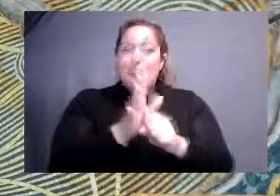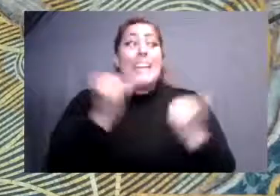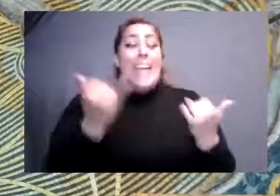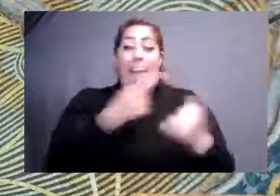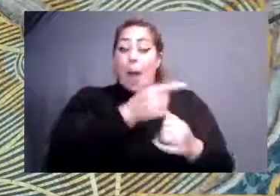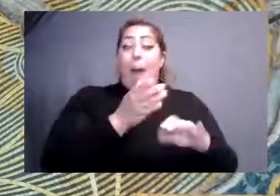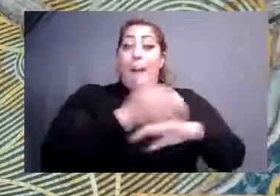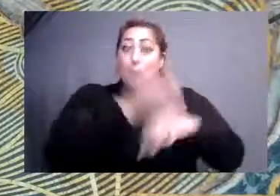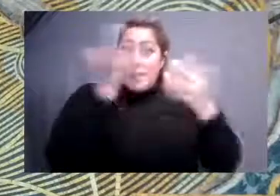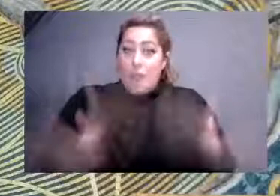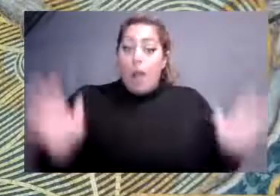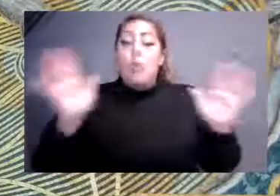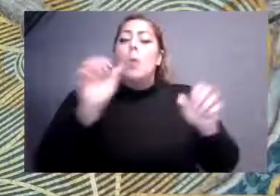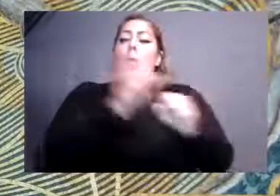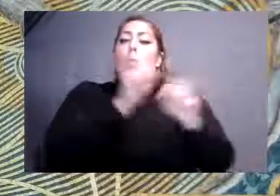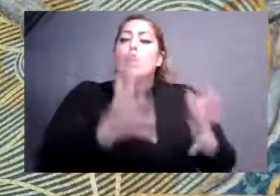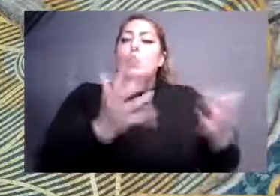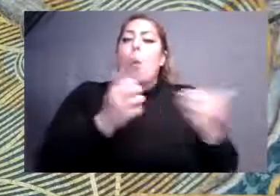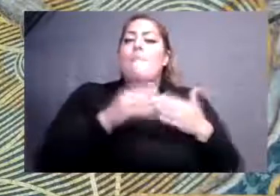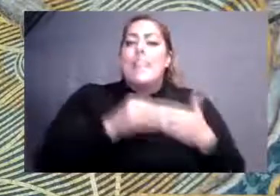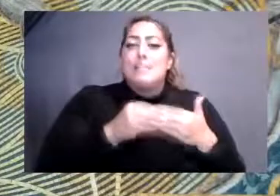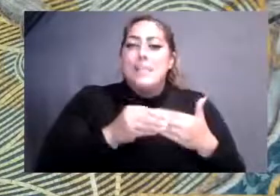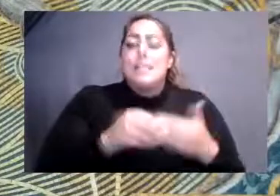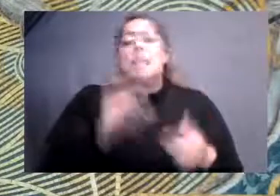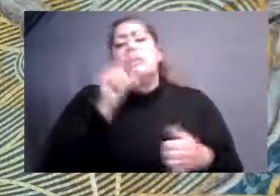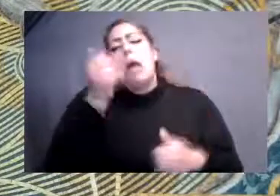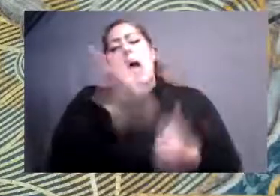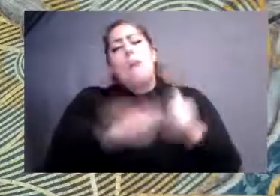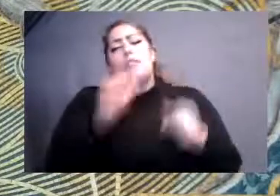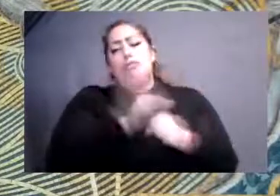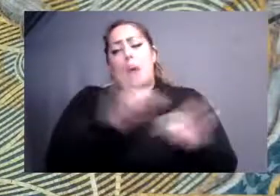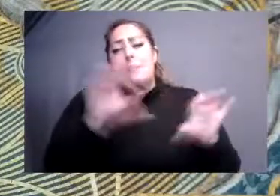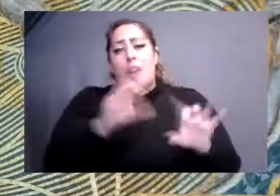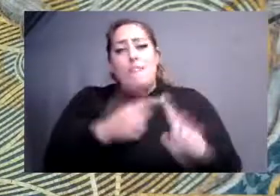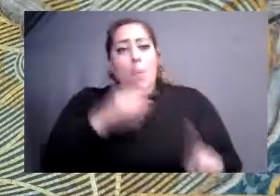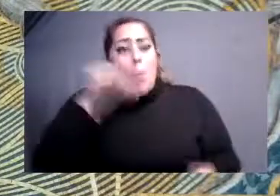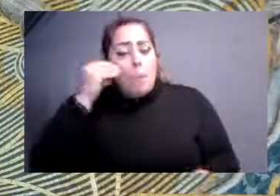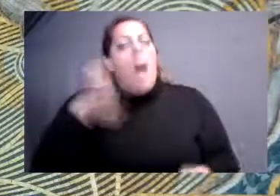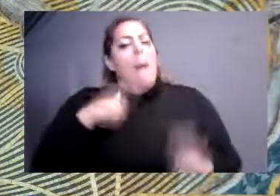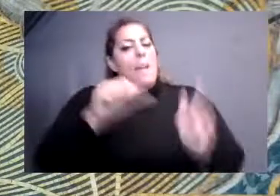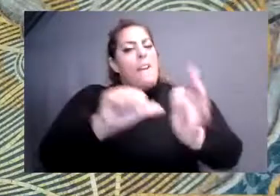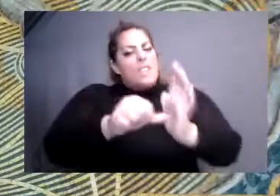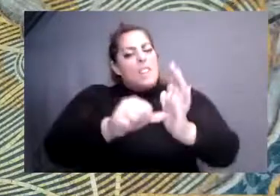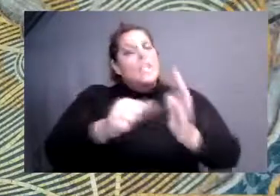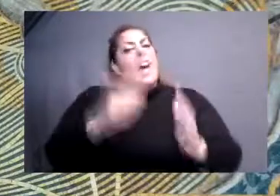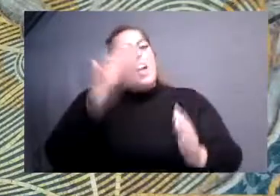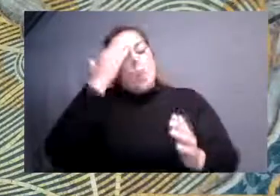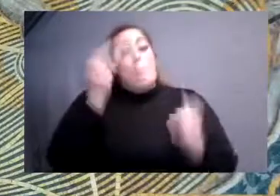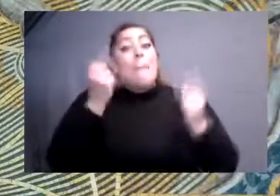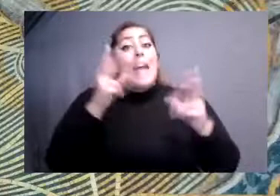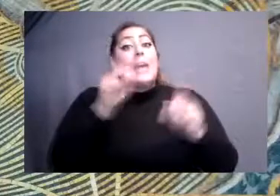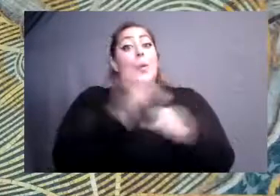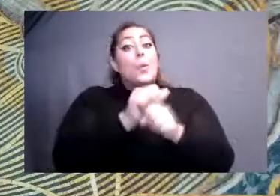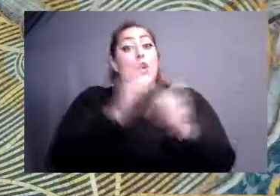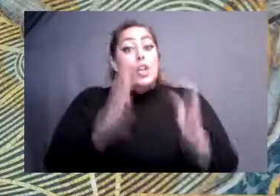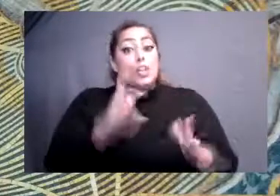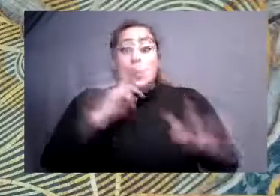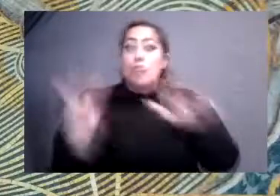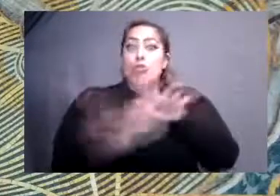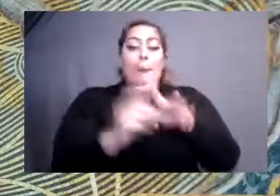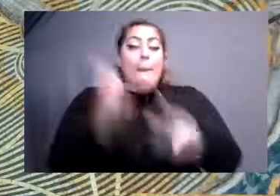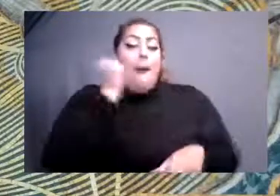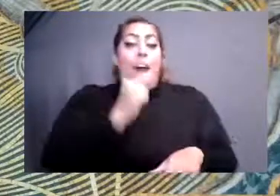Now, not every job can be done from home. And that's something I really want to emphasize, that a lot of workers who are showing up every day,